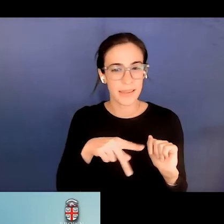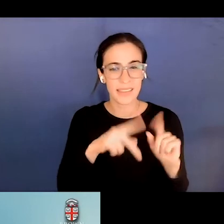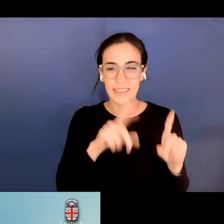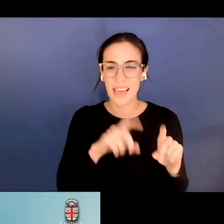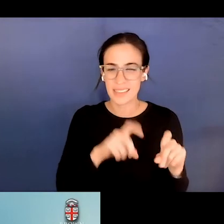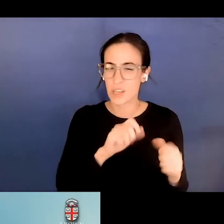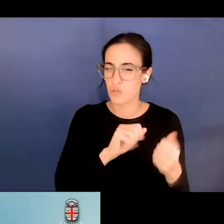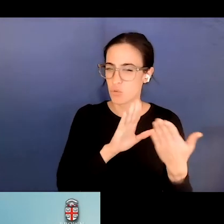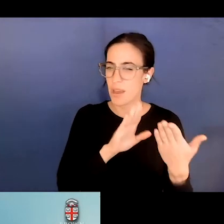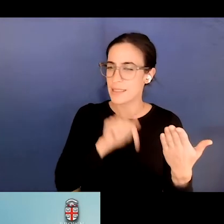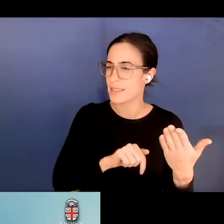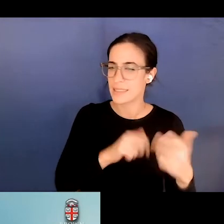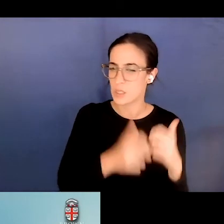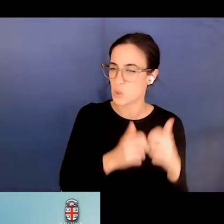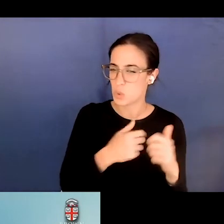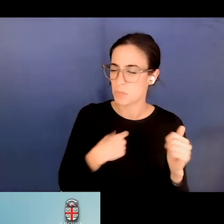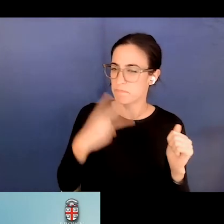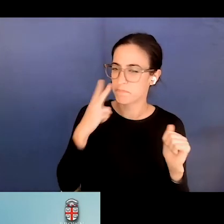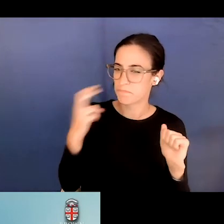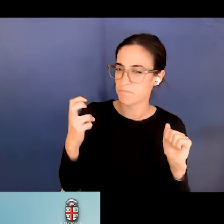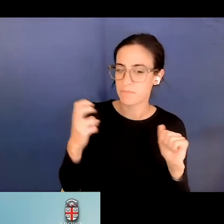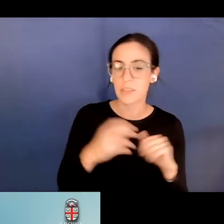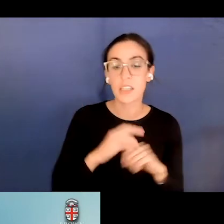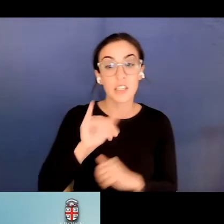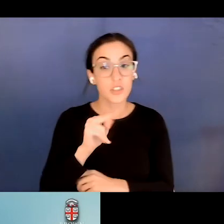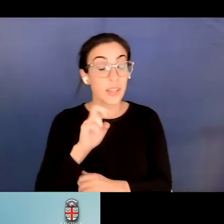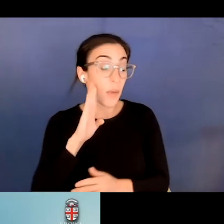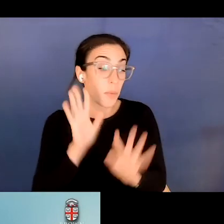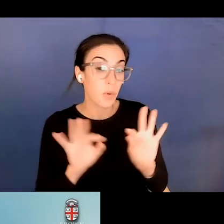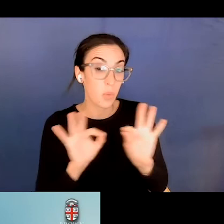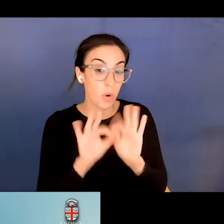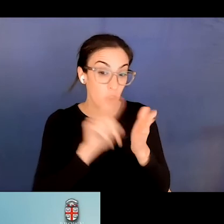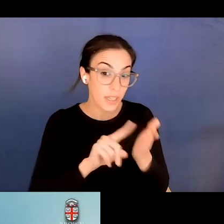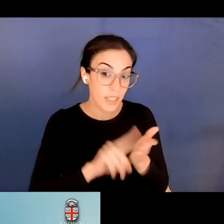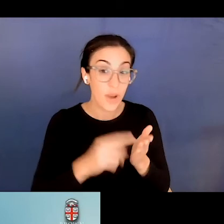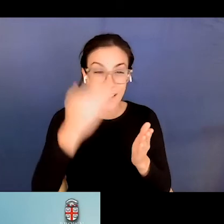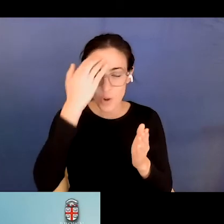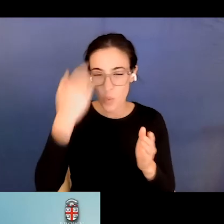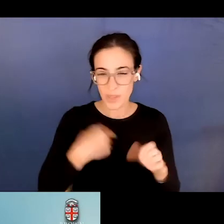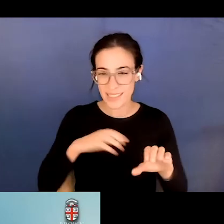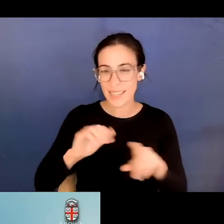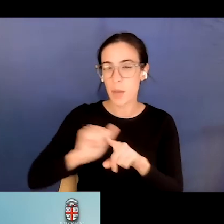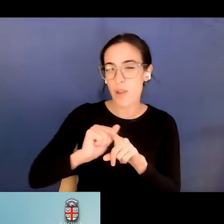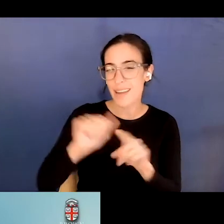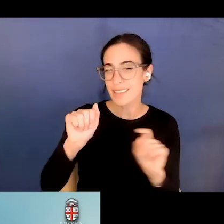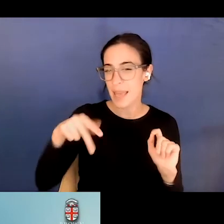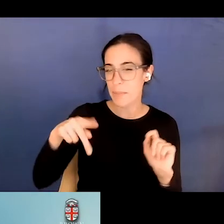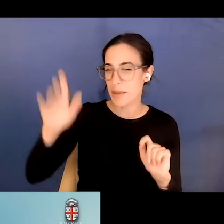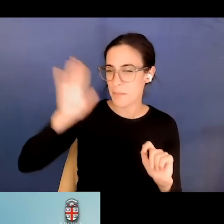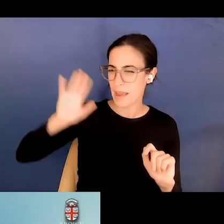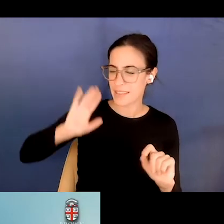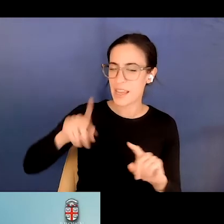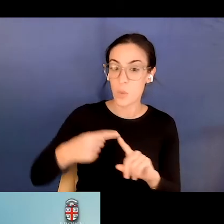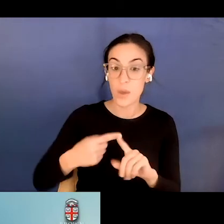know. Yeah. That would be something to look into. I remember we did a sort of a practice AP here at Brown and it was back in the day when we had to, like a student